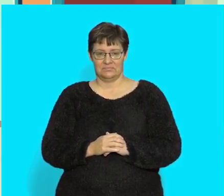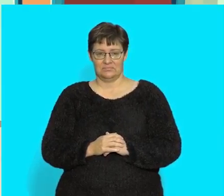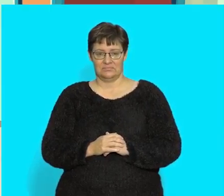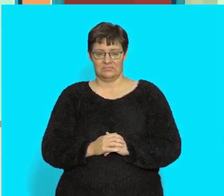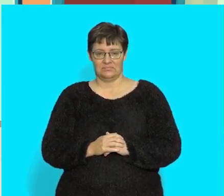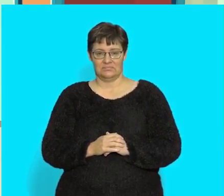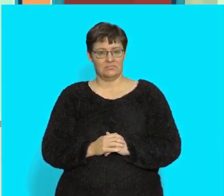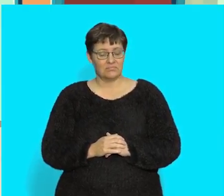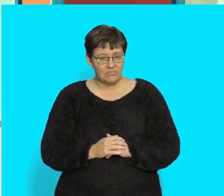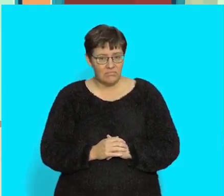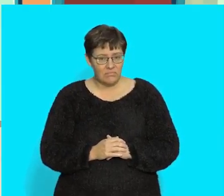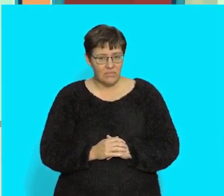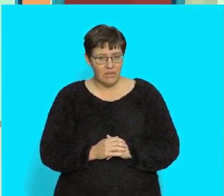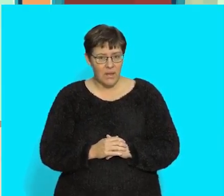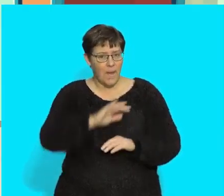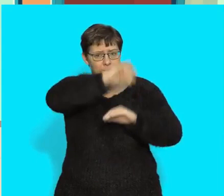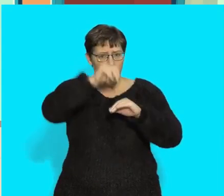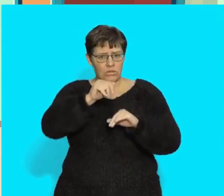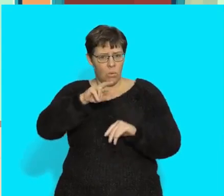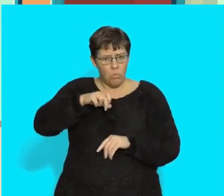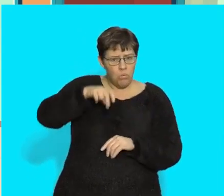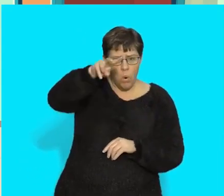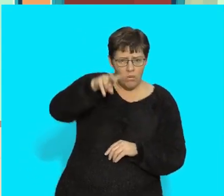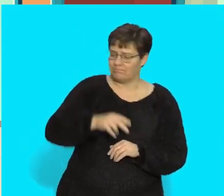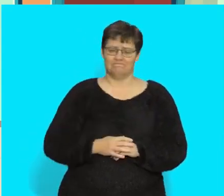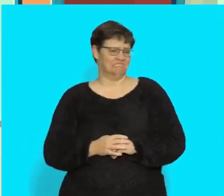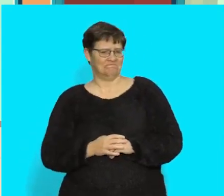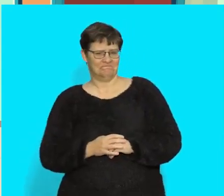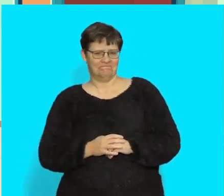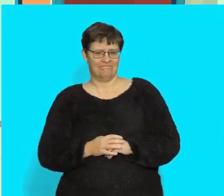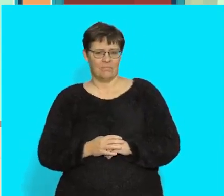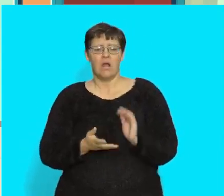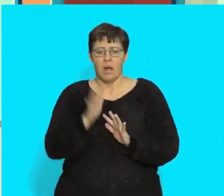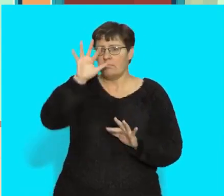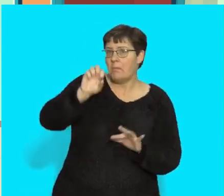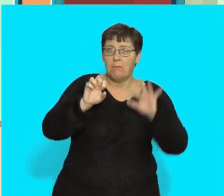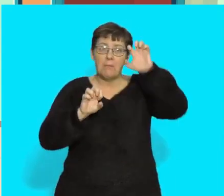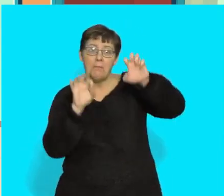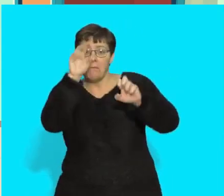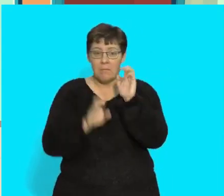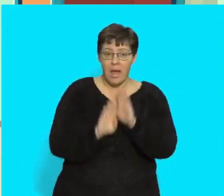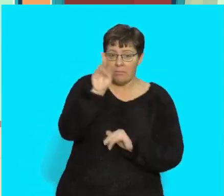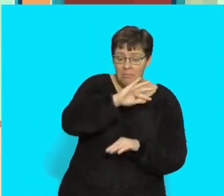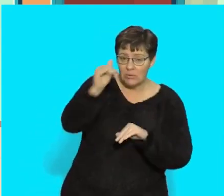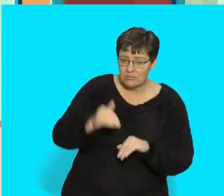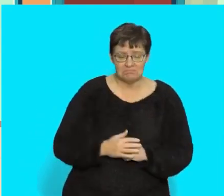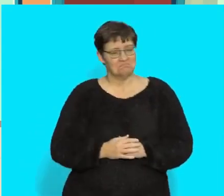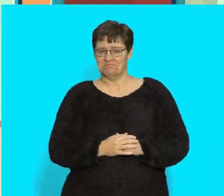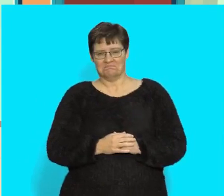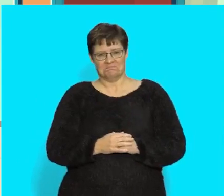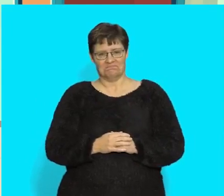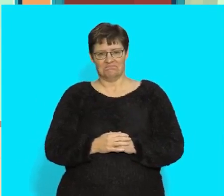Did you walk up Table Mountain? No. Did you climb up Table Mountain? No.